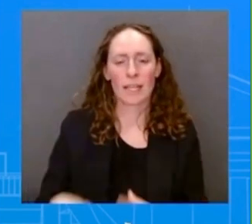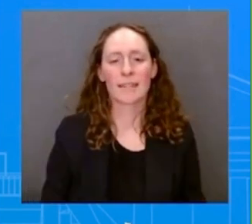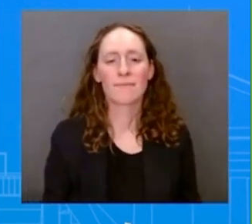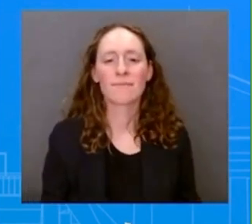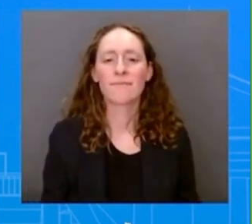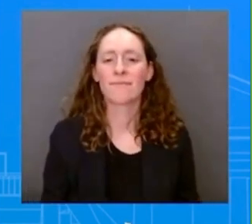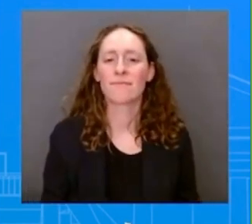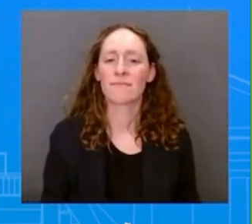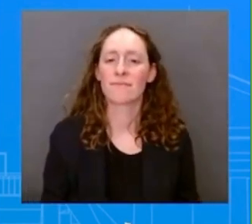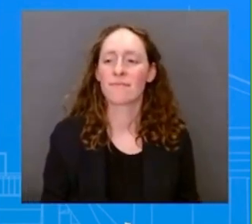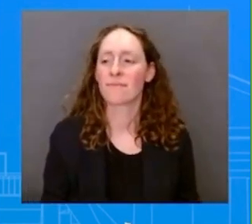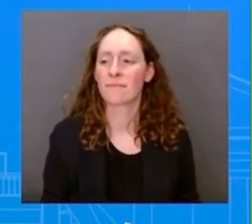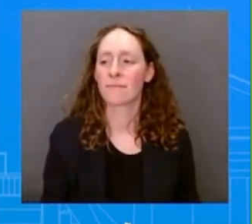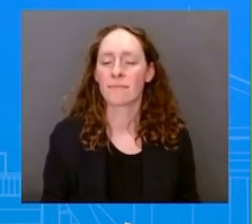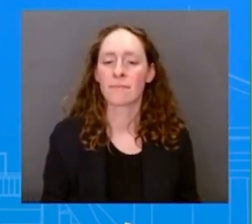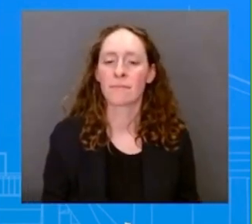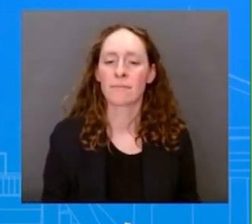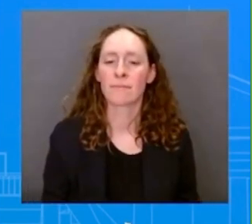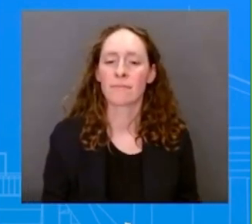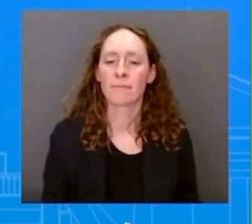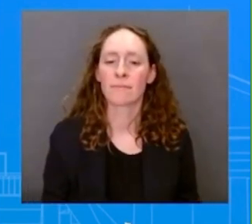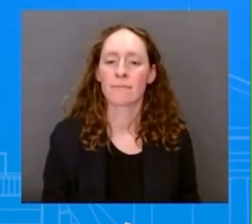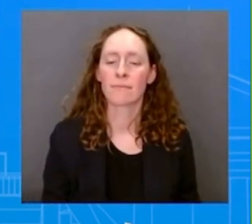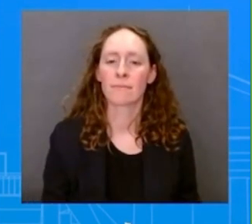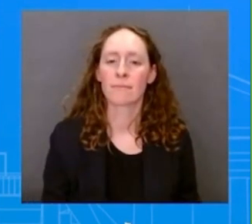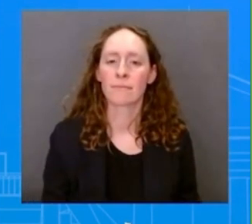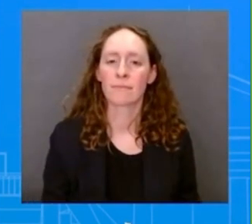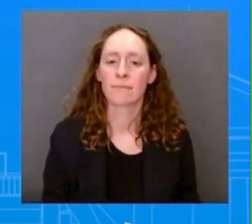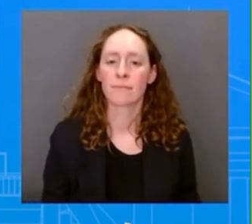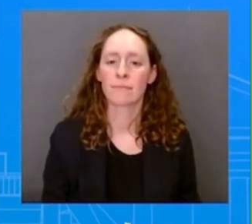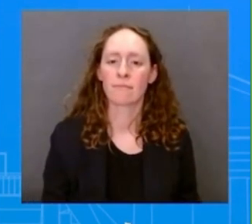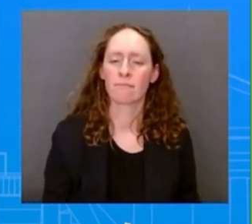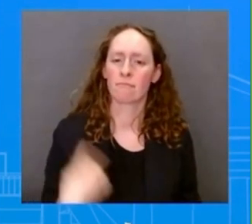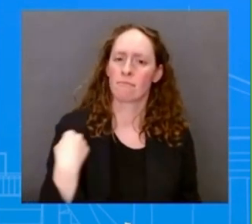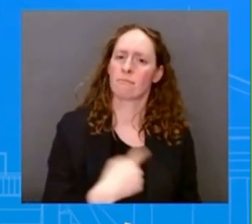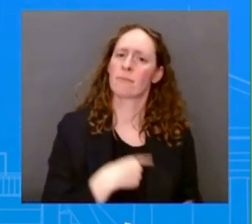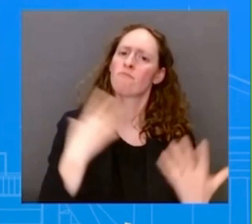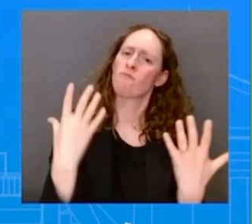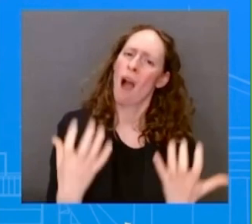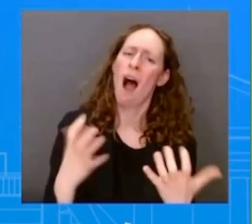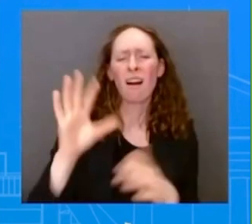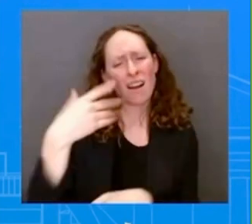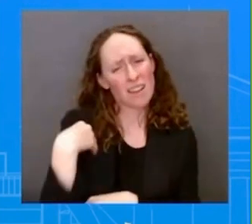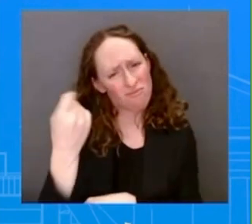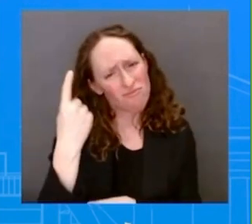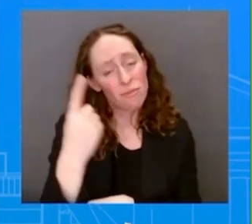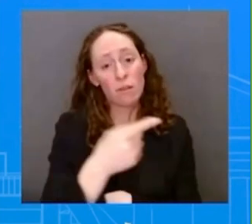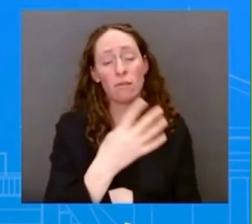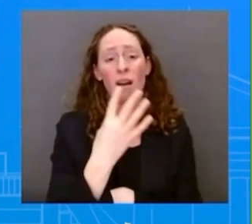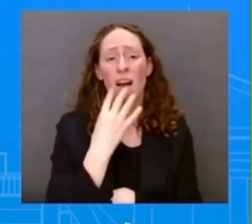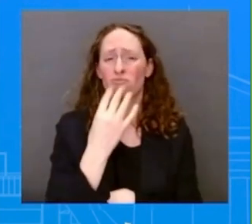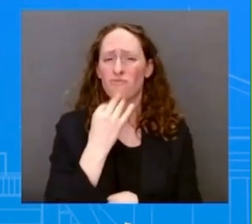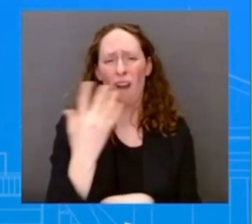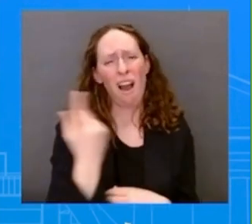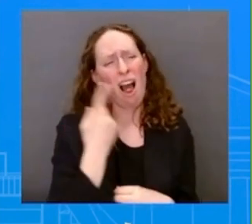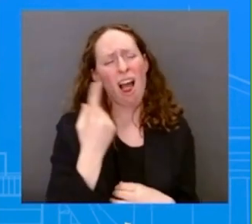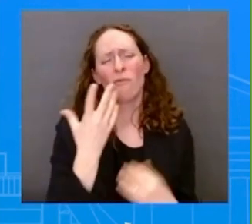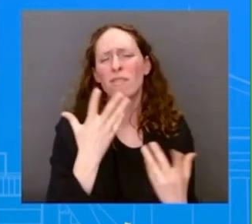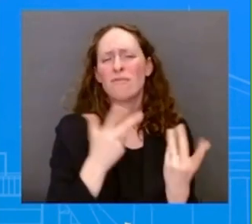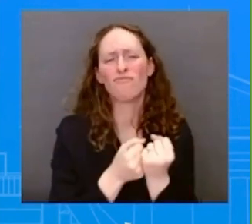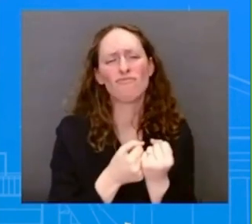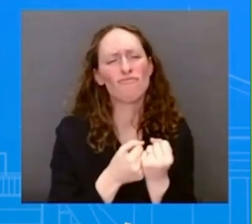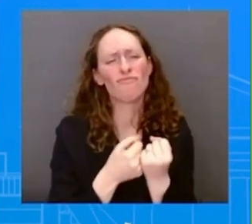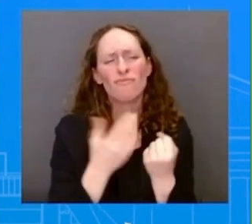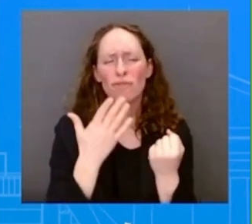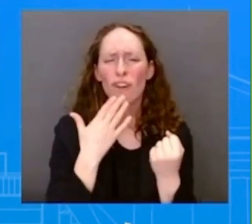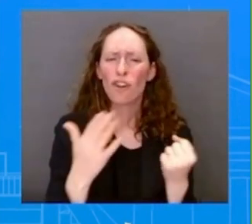decisions made there with a good friend like Israel. And Israel is a good friend that are in keeping with a consensus of – and